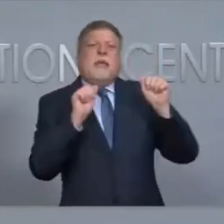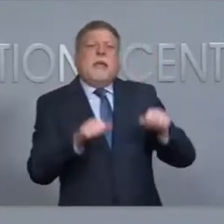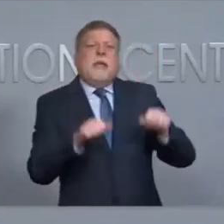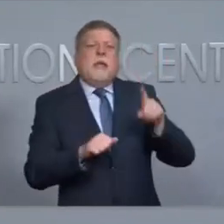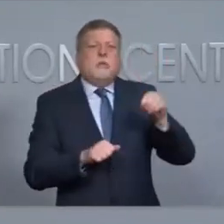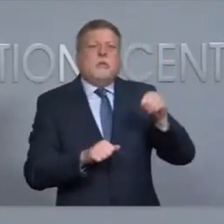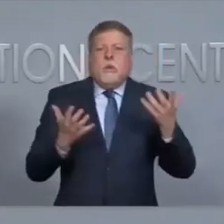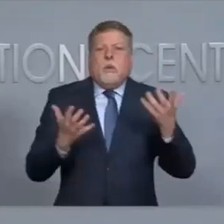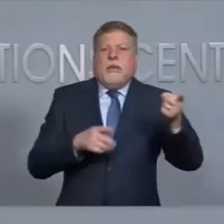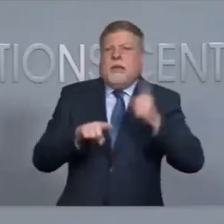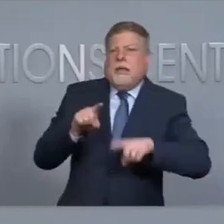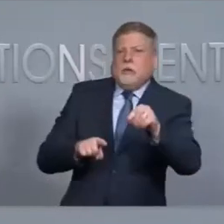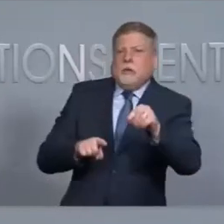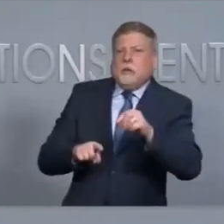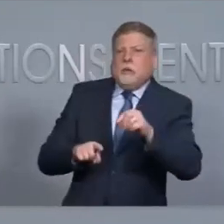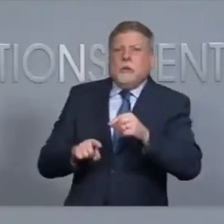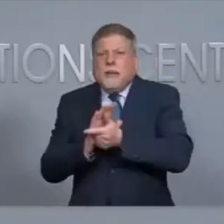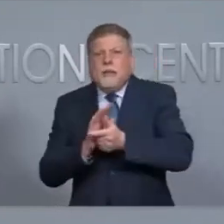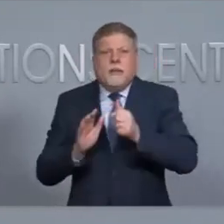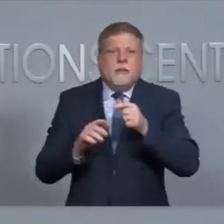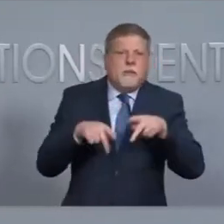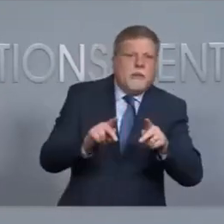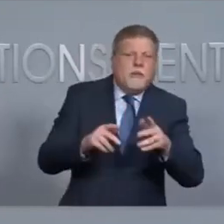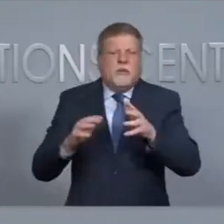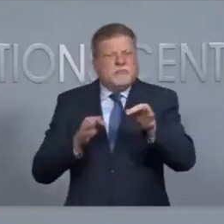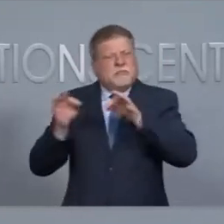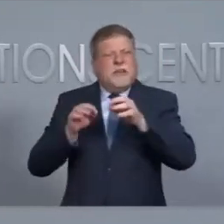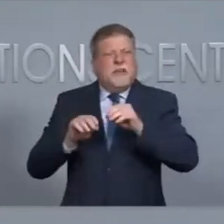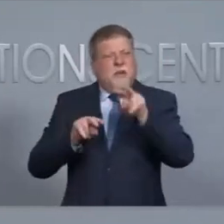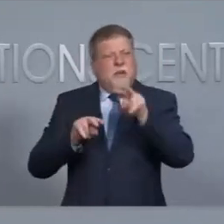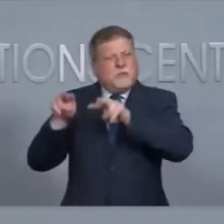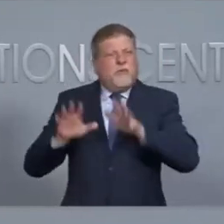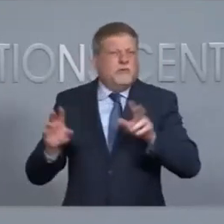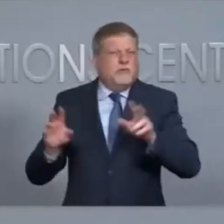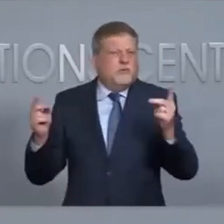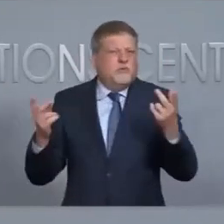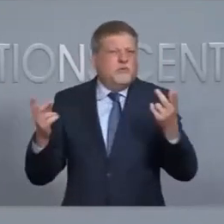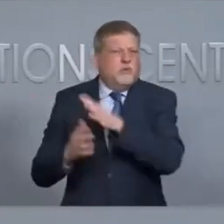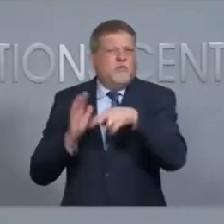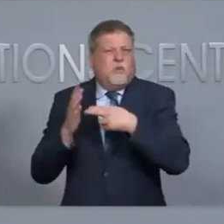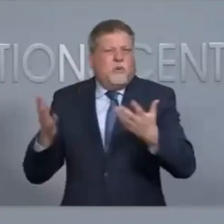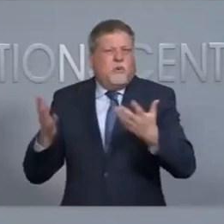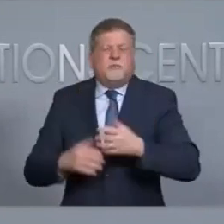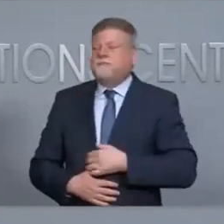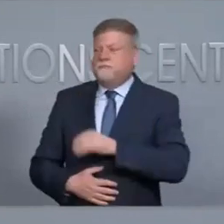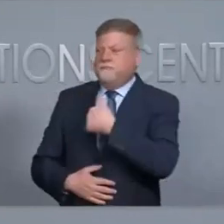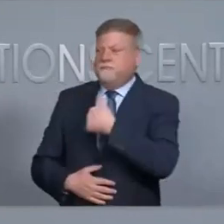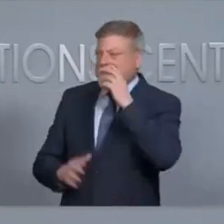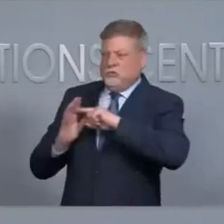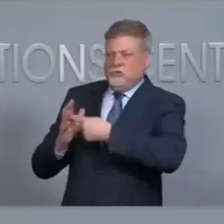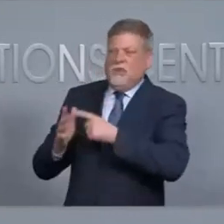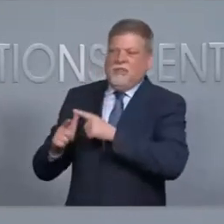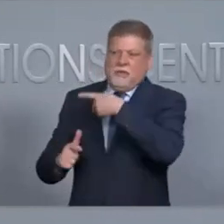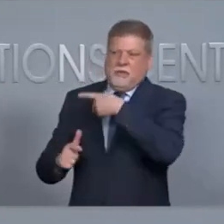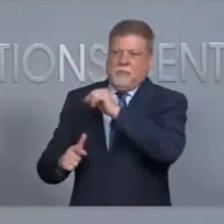legal for them to do as you're in there in the voting enclosure? I'll start and then I'll let Paul answer that question